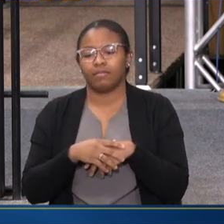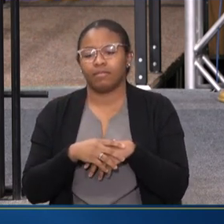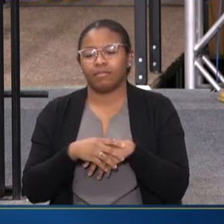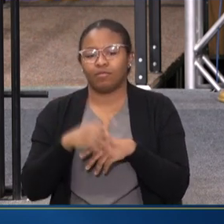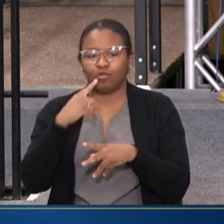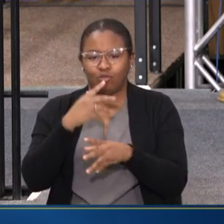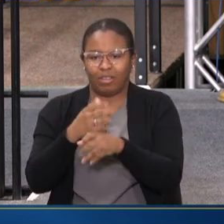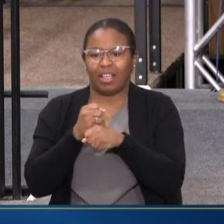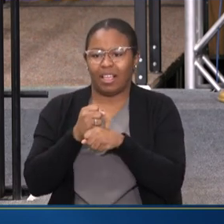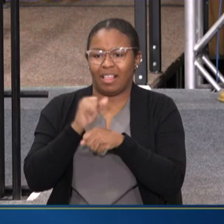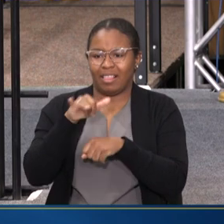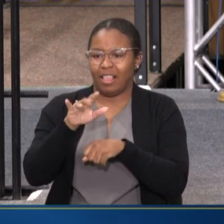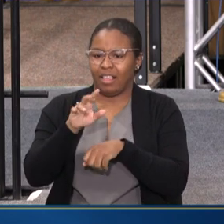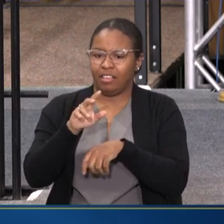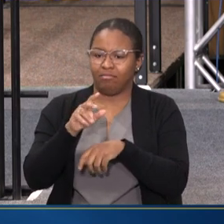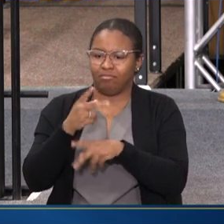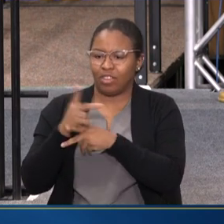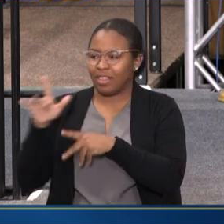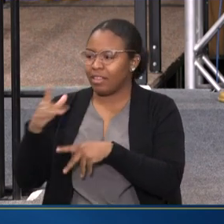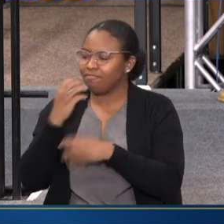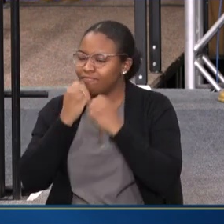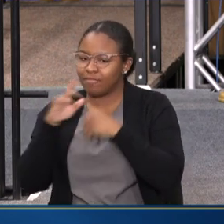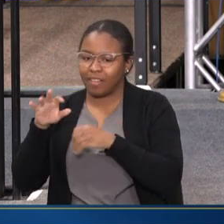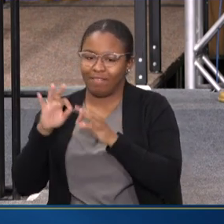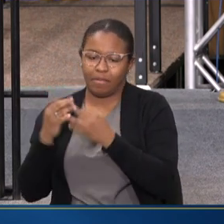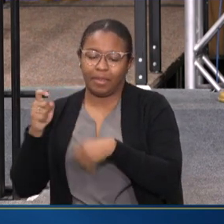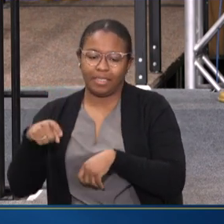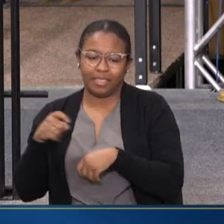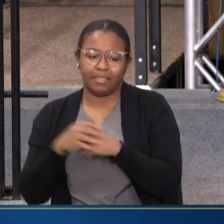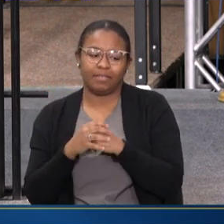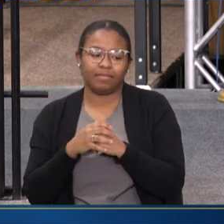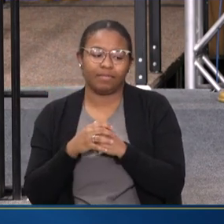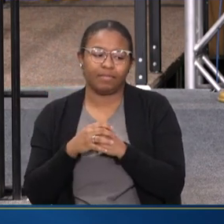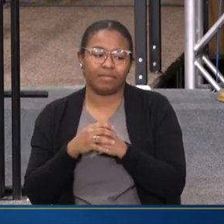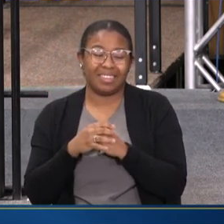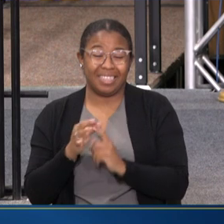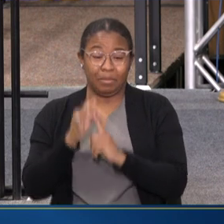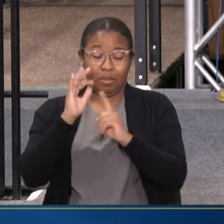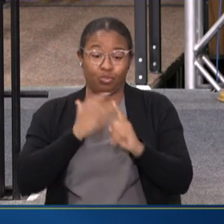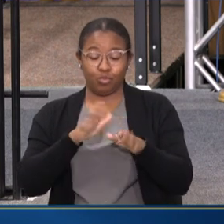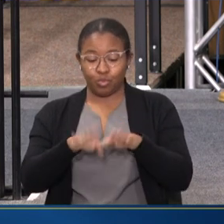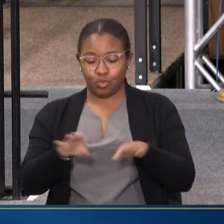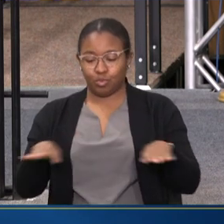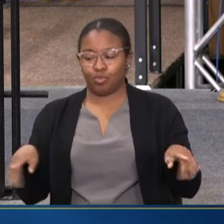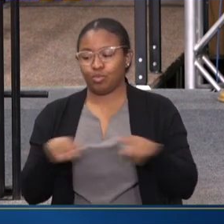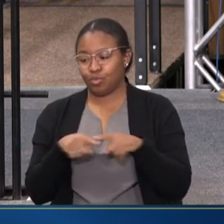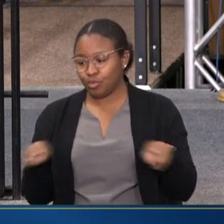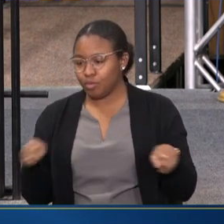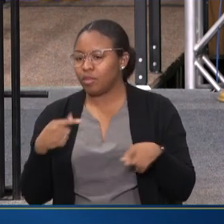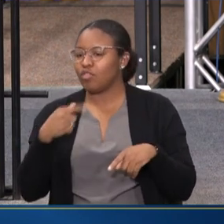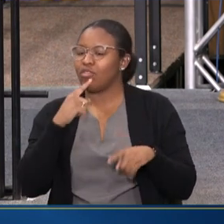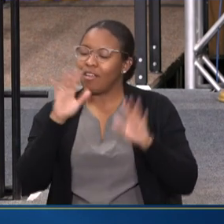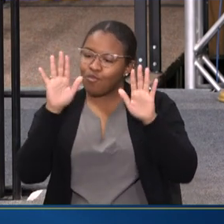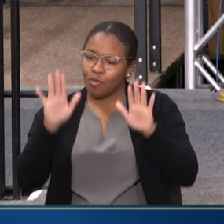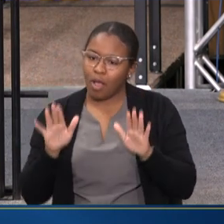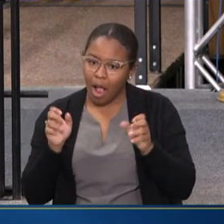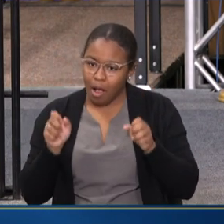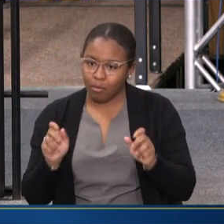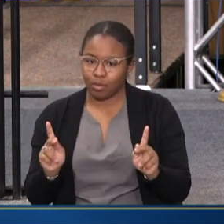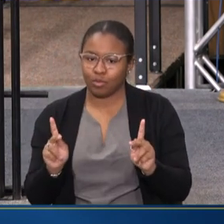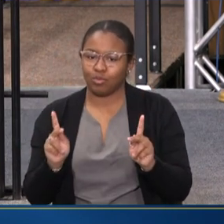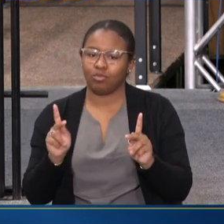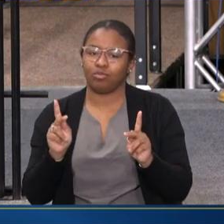THE CARE THAT THEIR LOVED ONES NEED. AND ESPECIALLY FOR OUR CHILDREN, IT IS A GREAT OPPORTUNITY